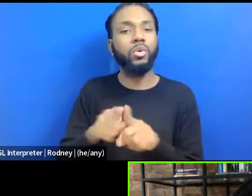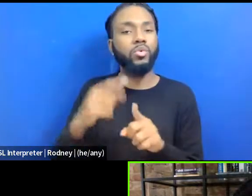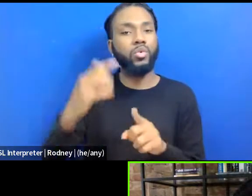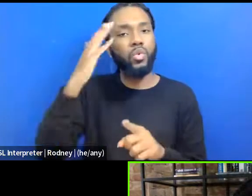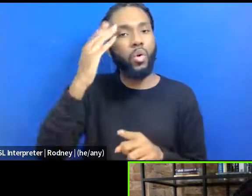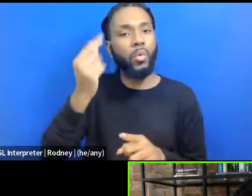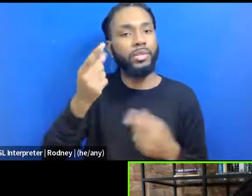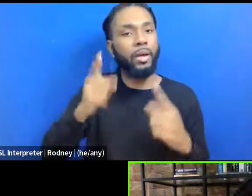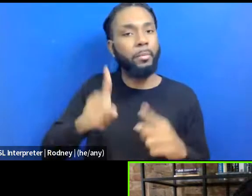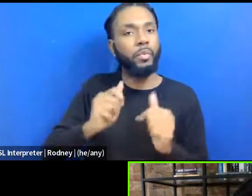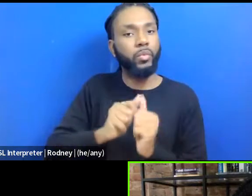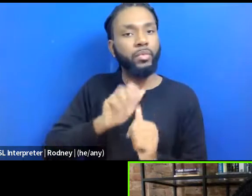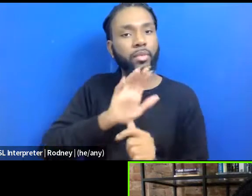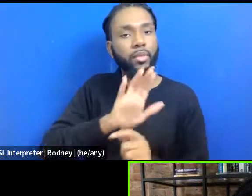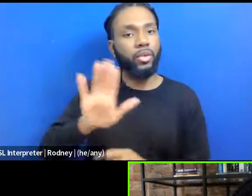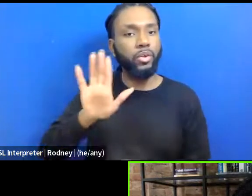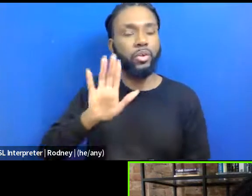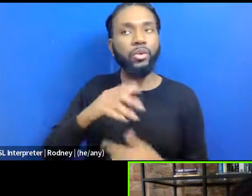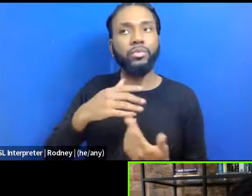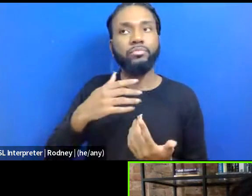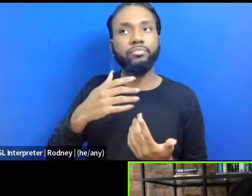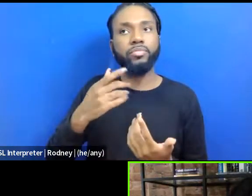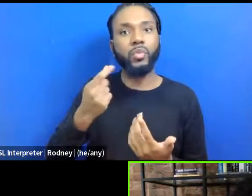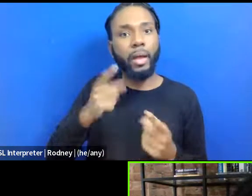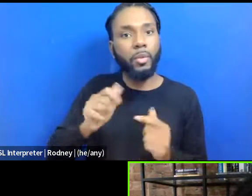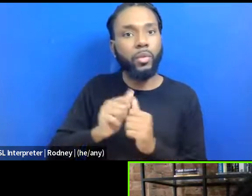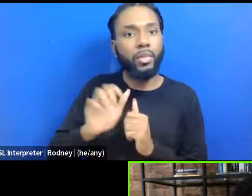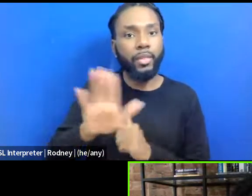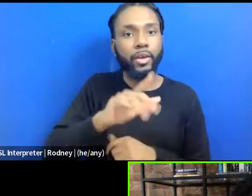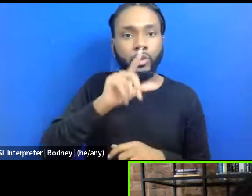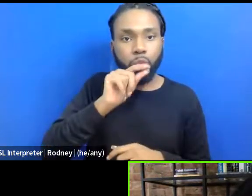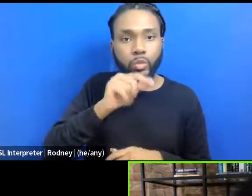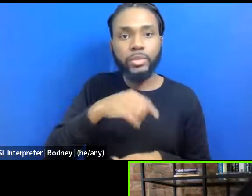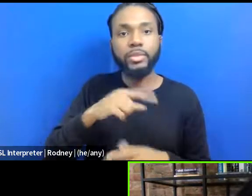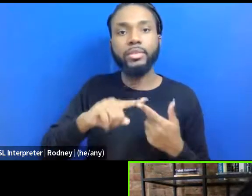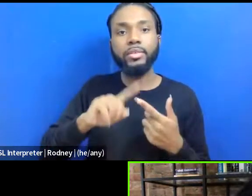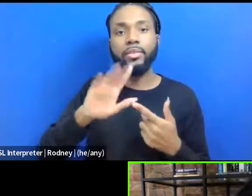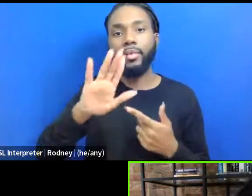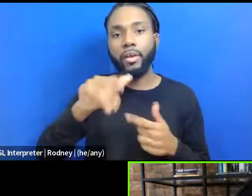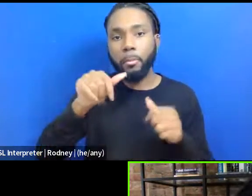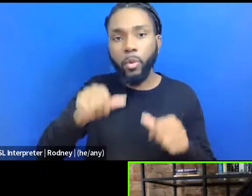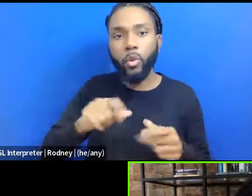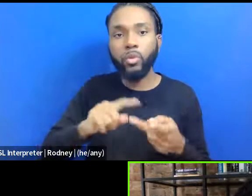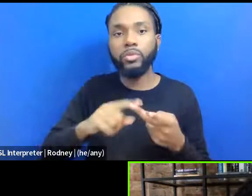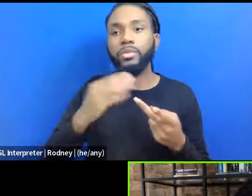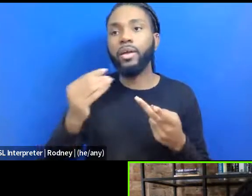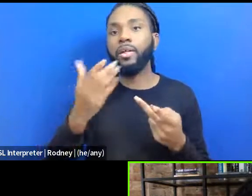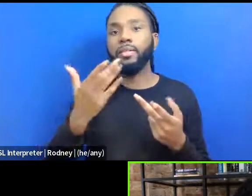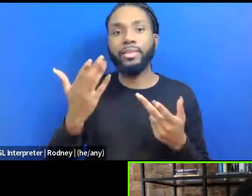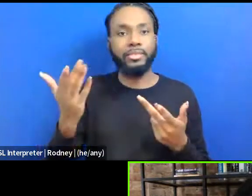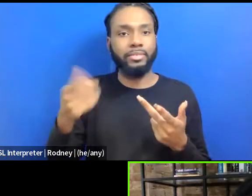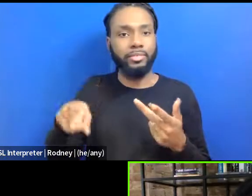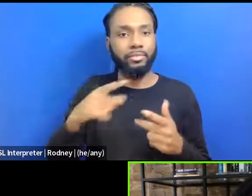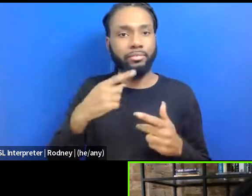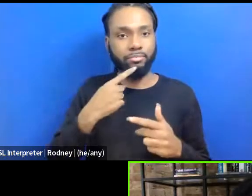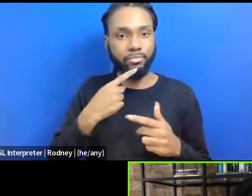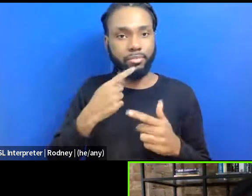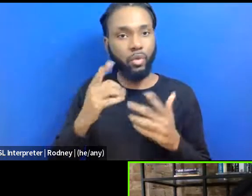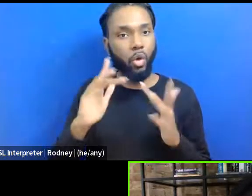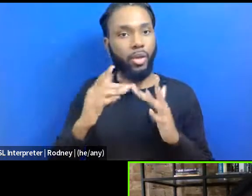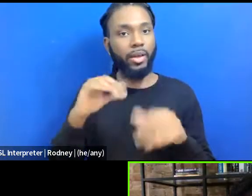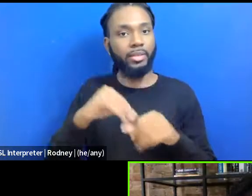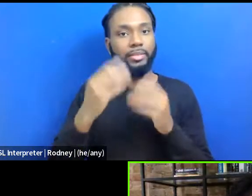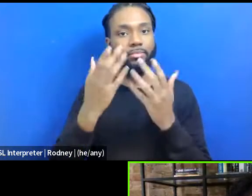you know, what's happening with their tweets and their posts and the things that they're saying online and public forums